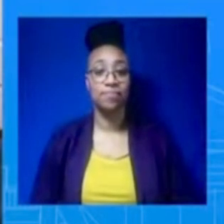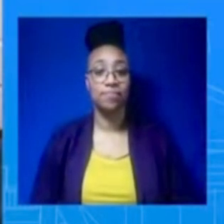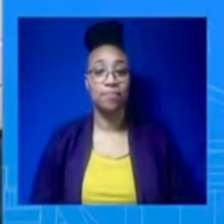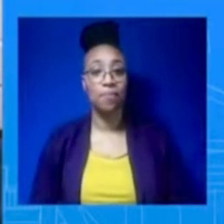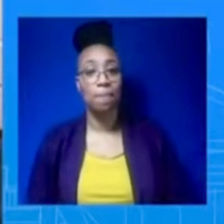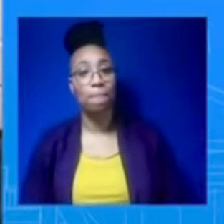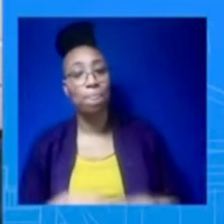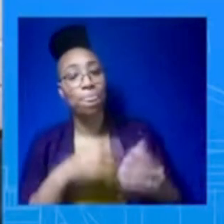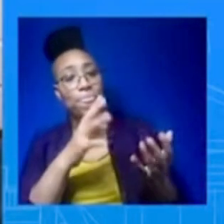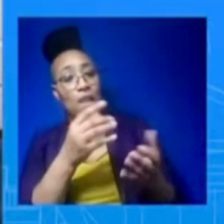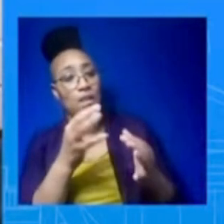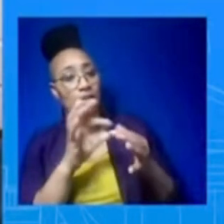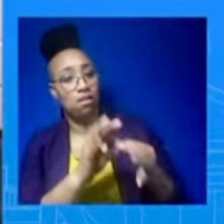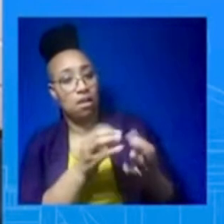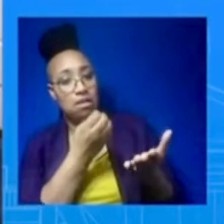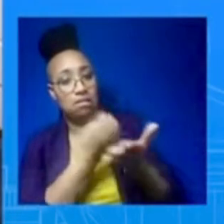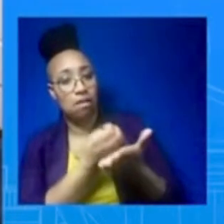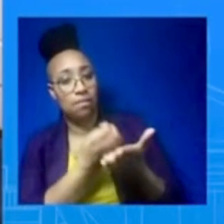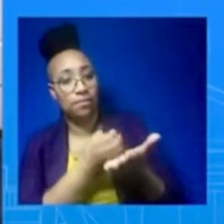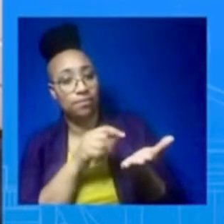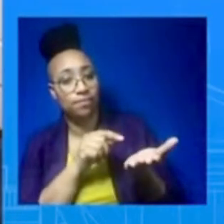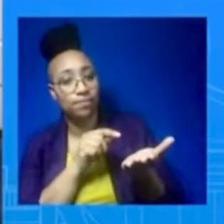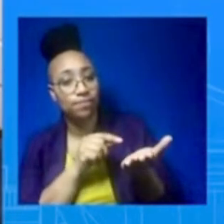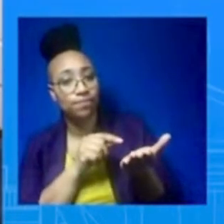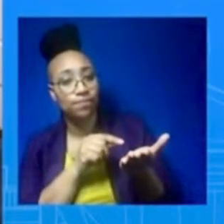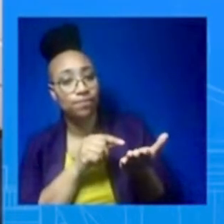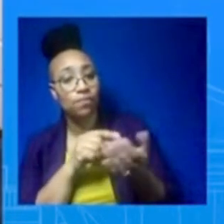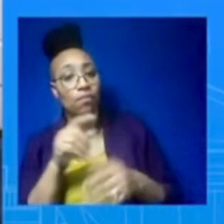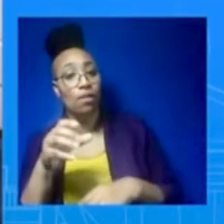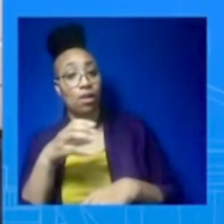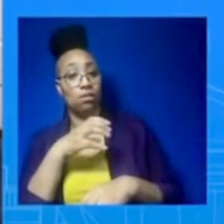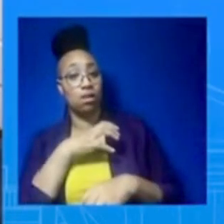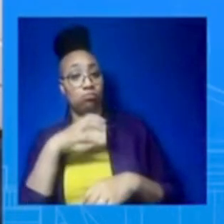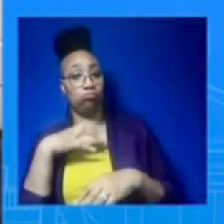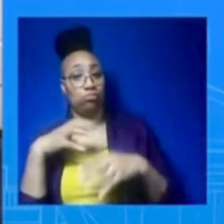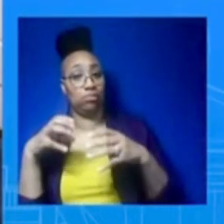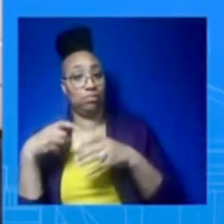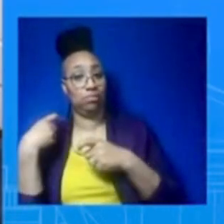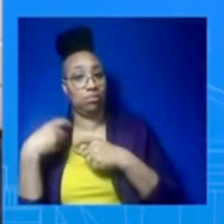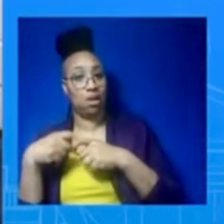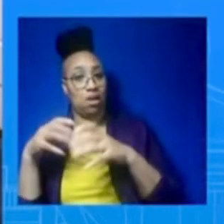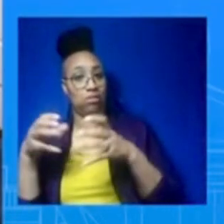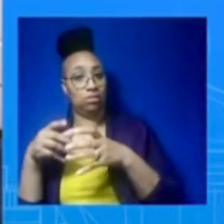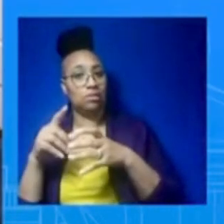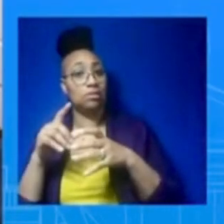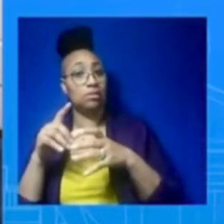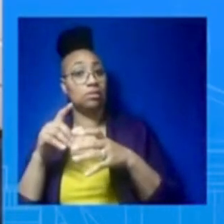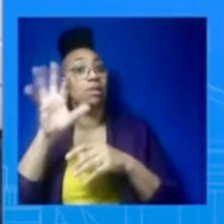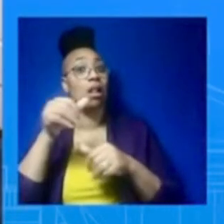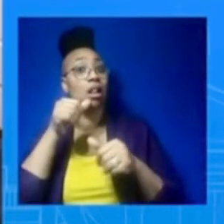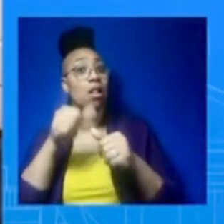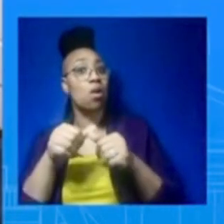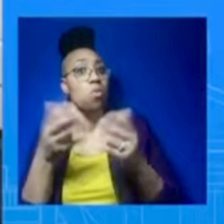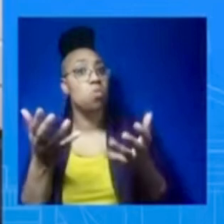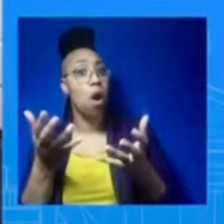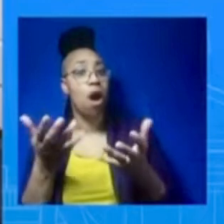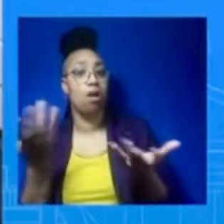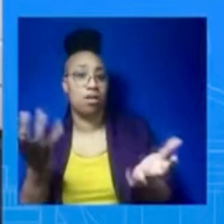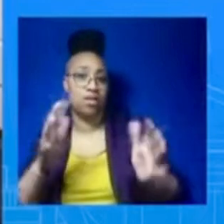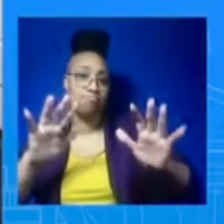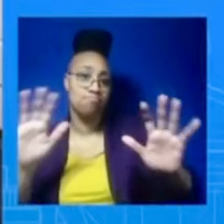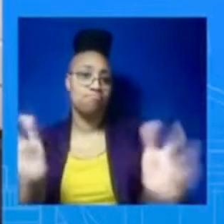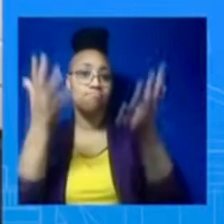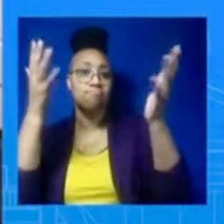letters of the President urging him to appoint a Hispanic American to field a vacancy left by Fed Vice Chair